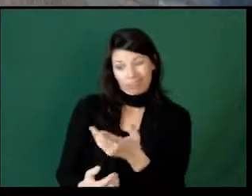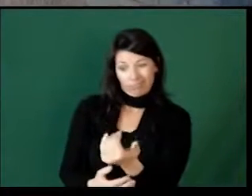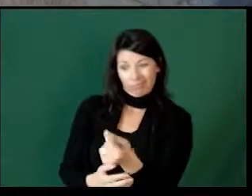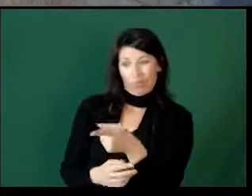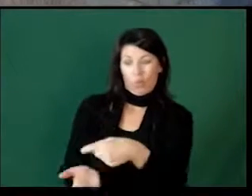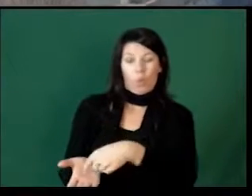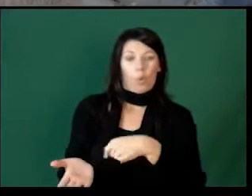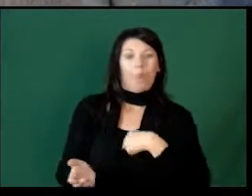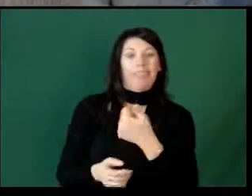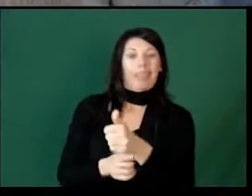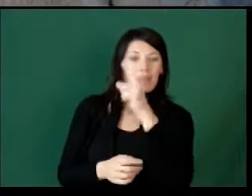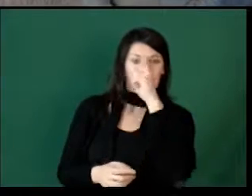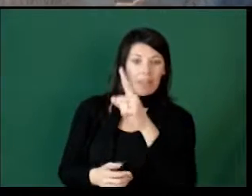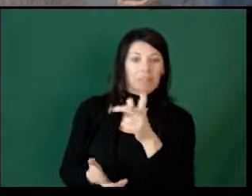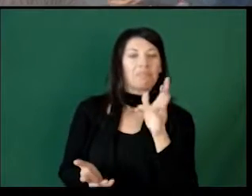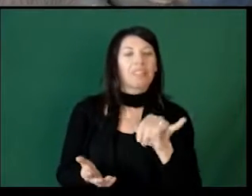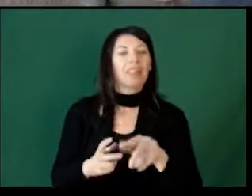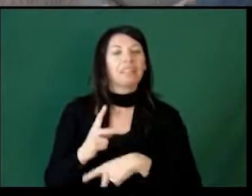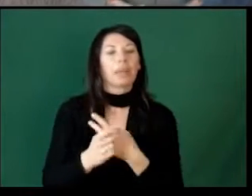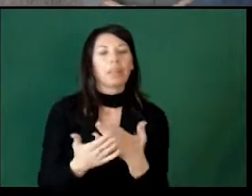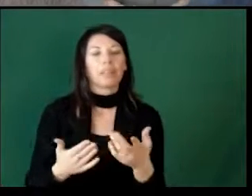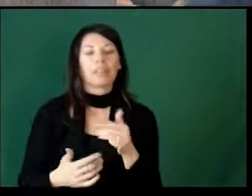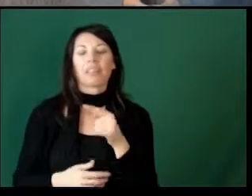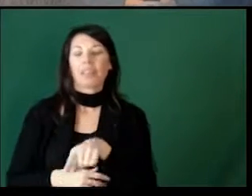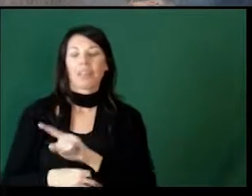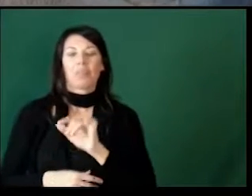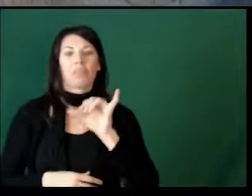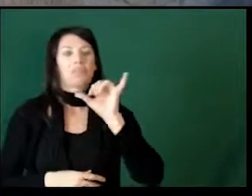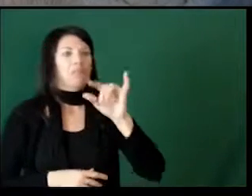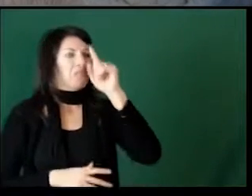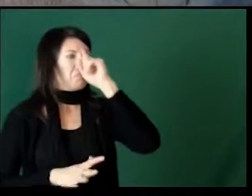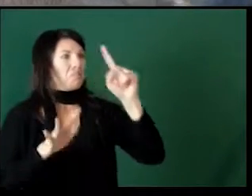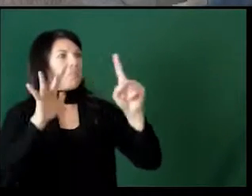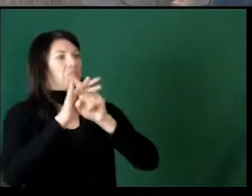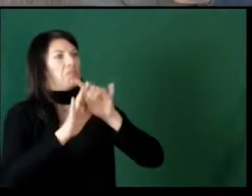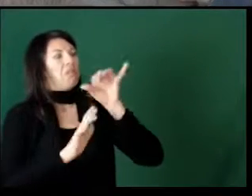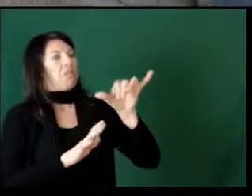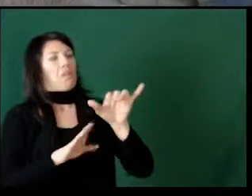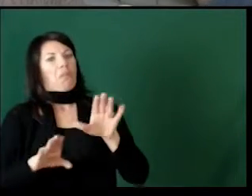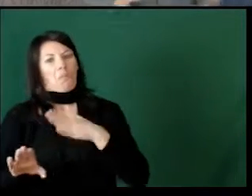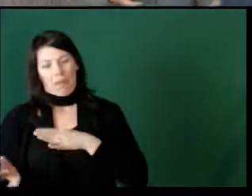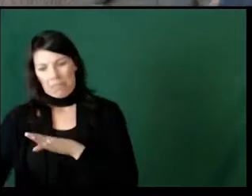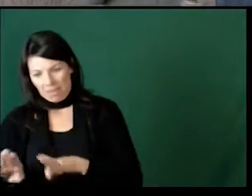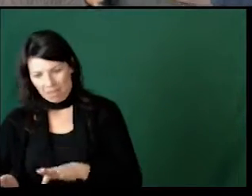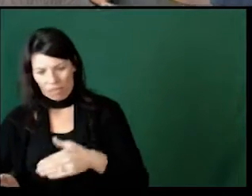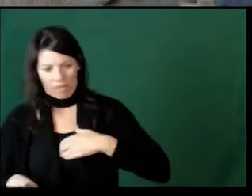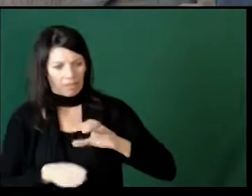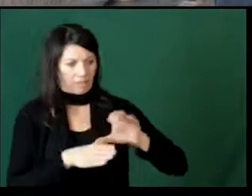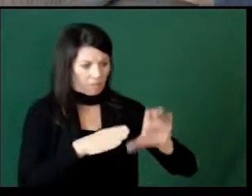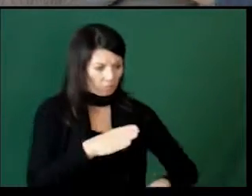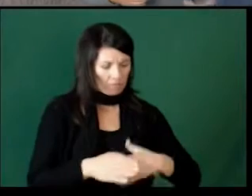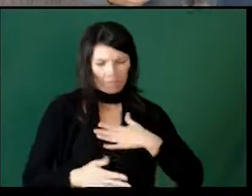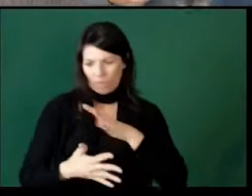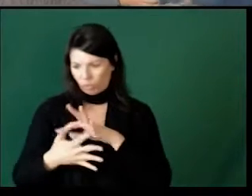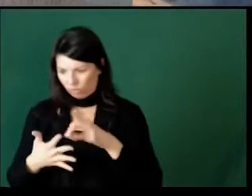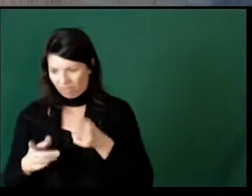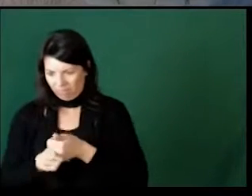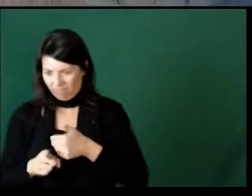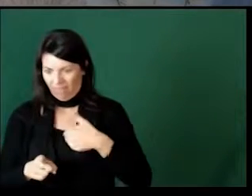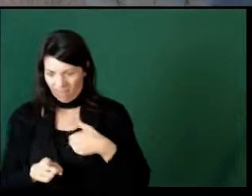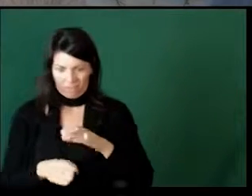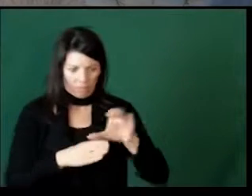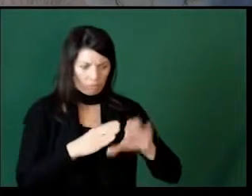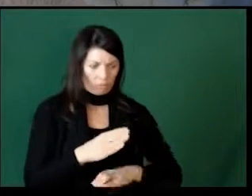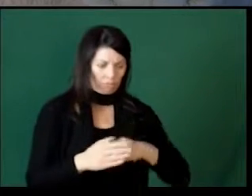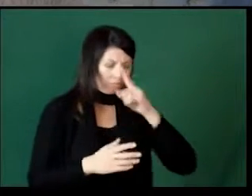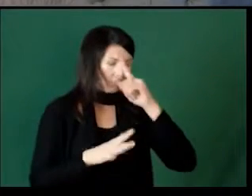with them, so maybe they owe you 10 pennies. Things like that, they're getting this idea of behaviors and consequences, and the choices they make